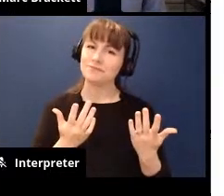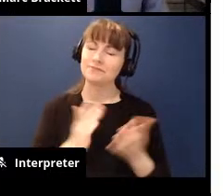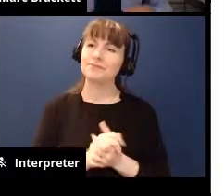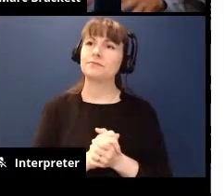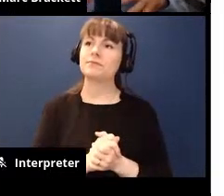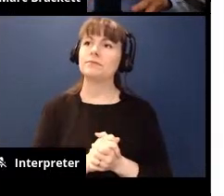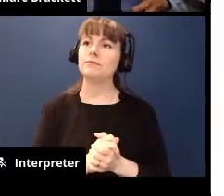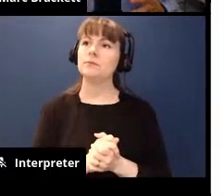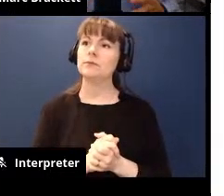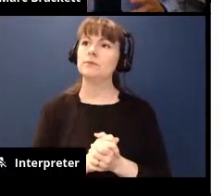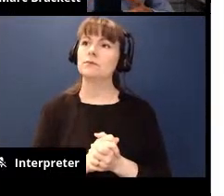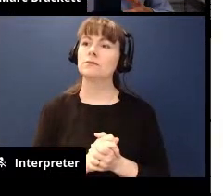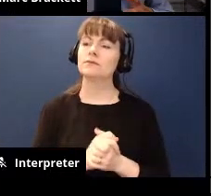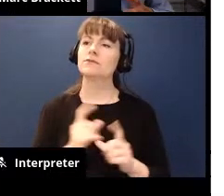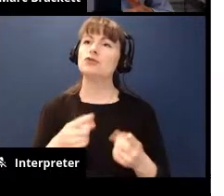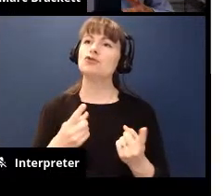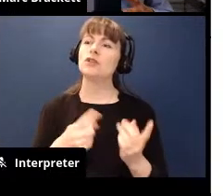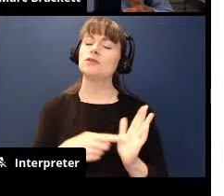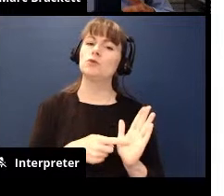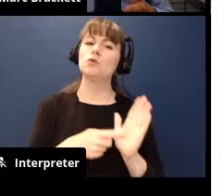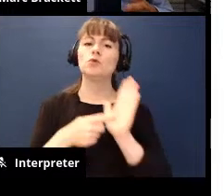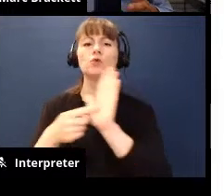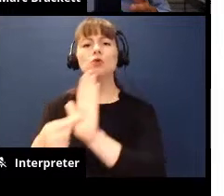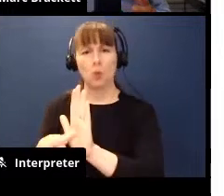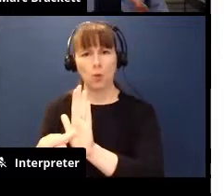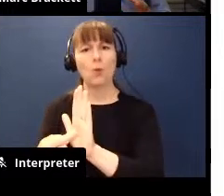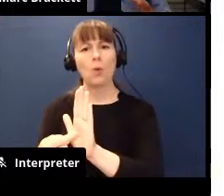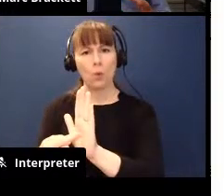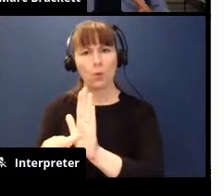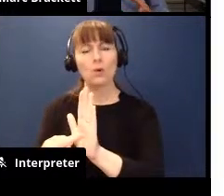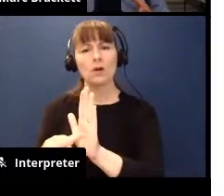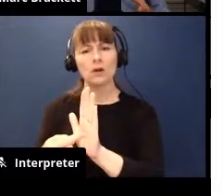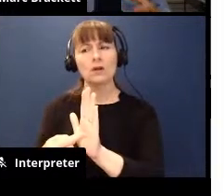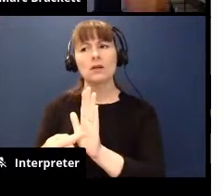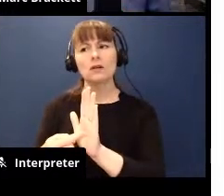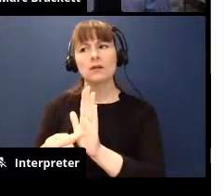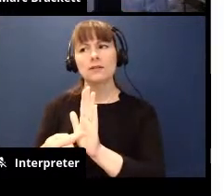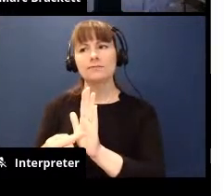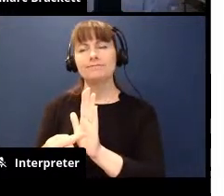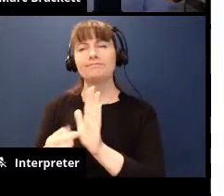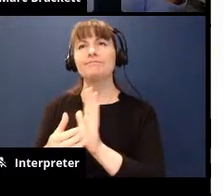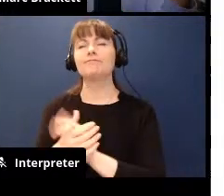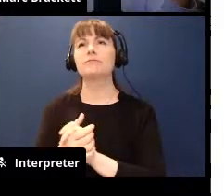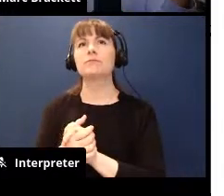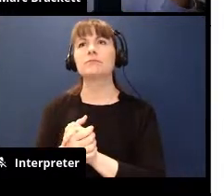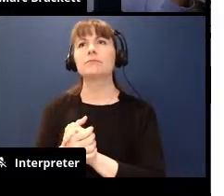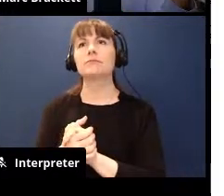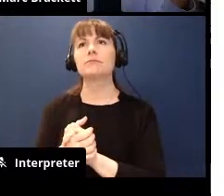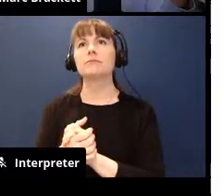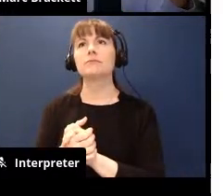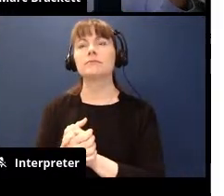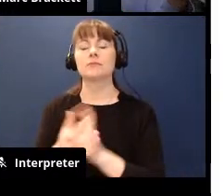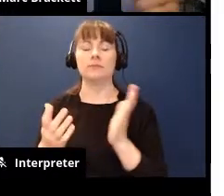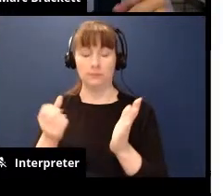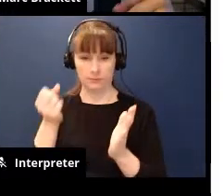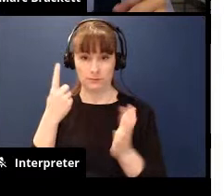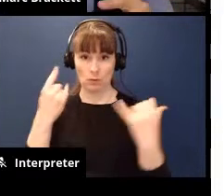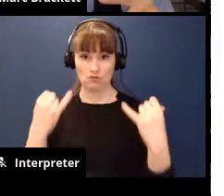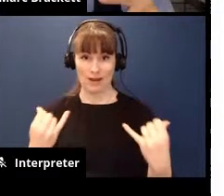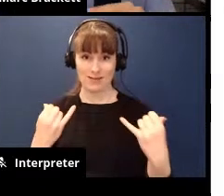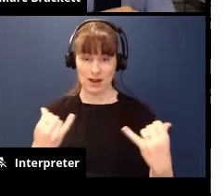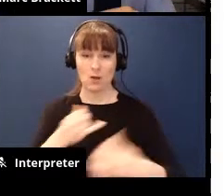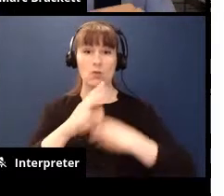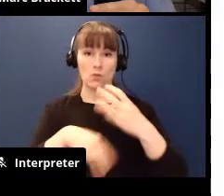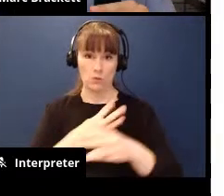um and just framing things in a way you know that makes sure your kids like let's think about it we live in a world right now where